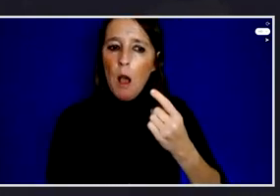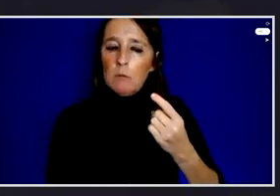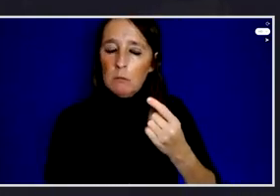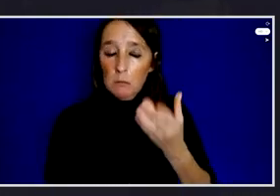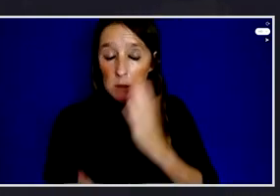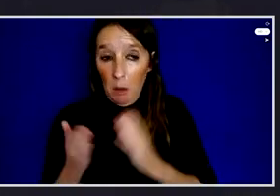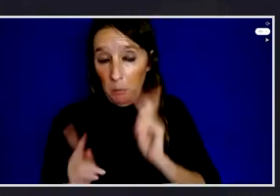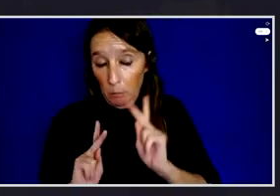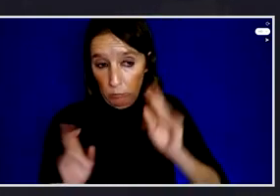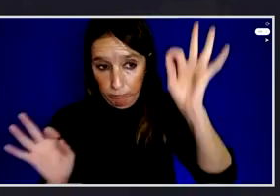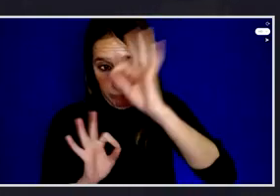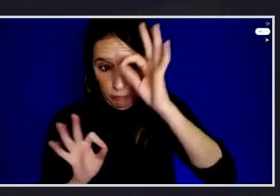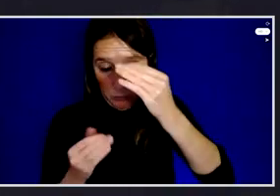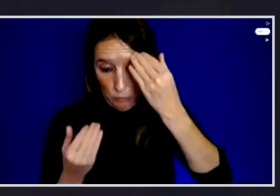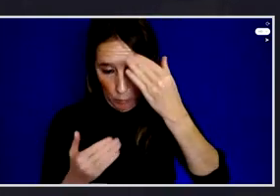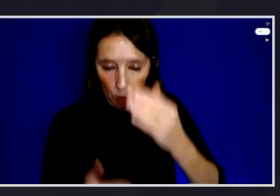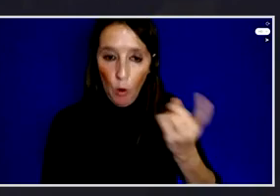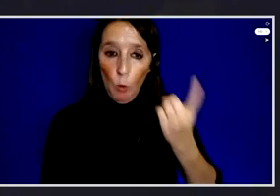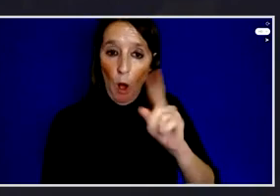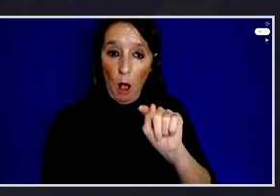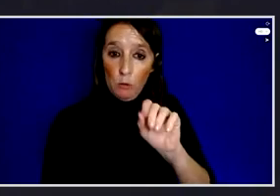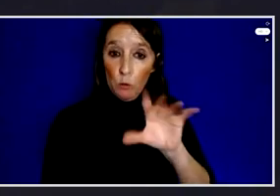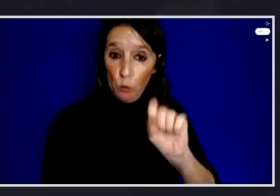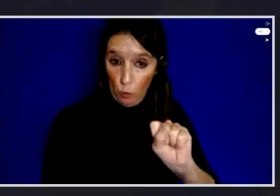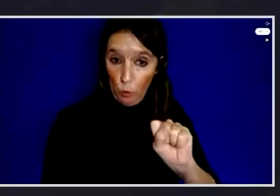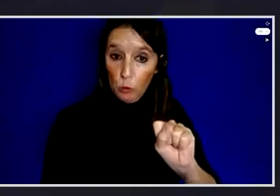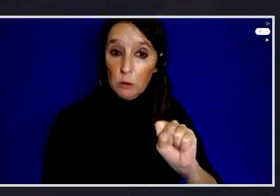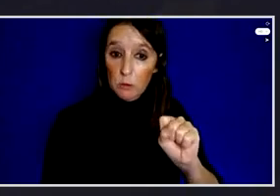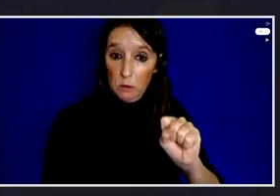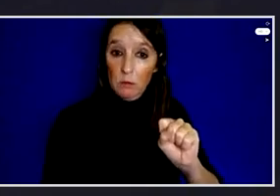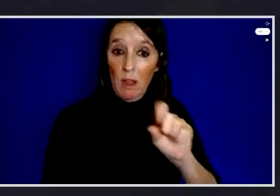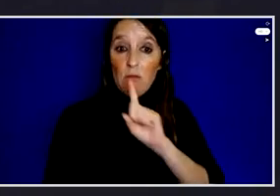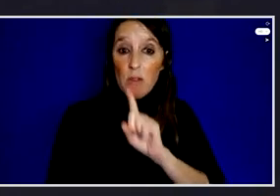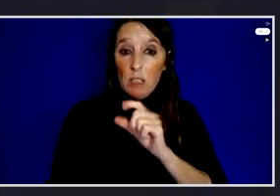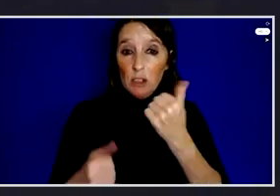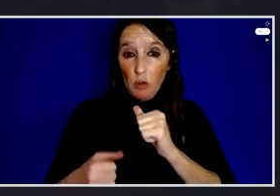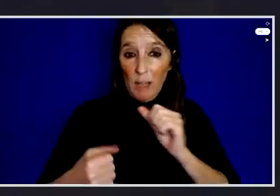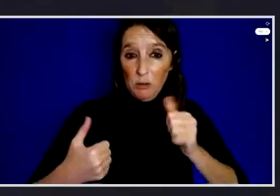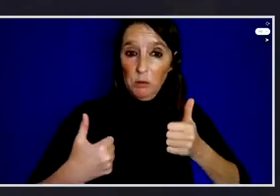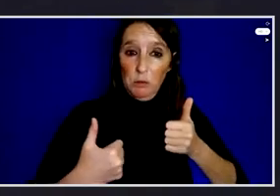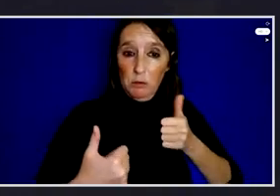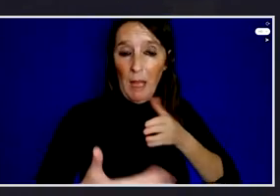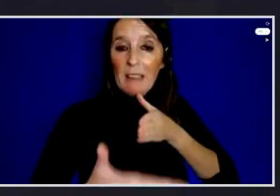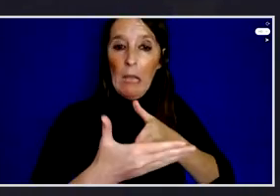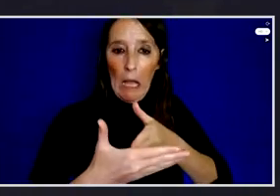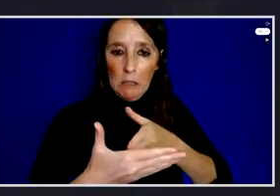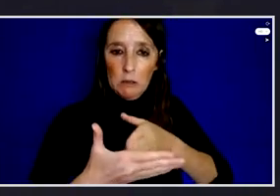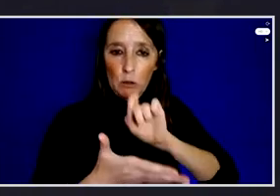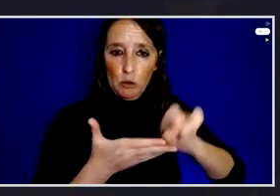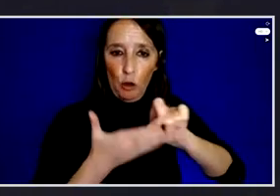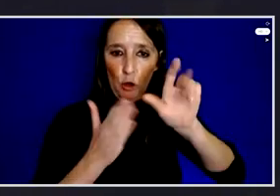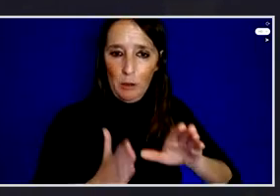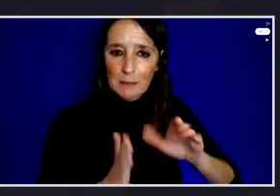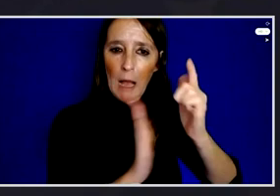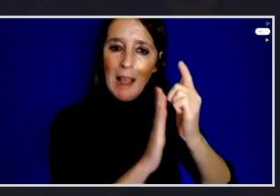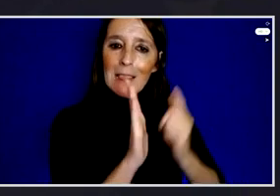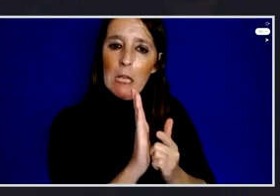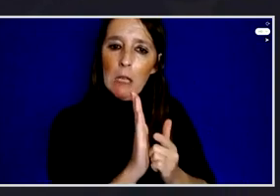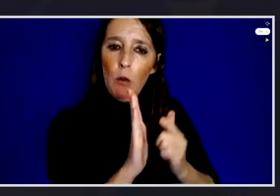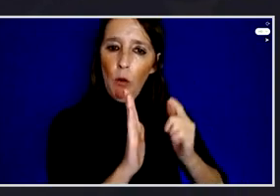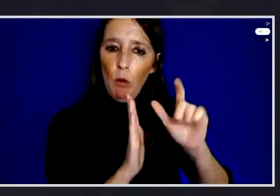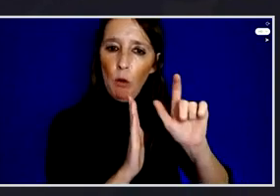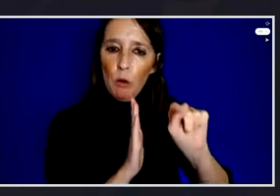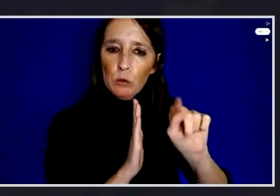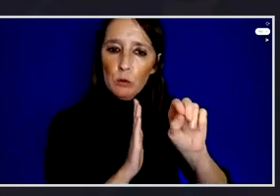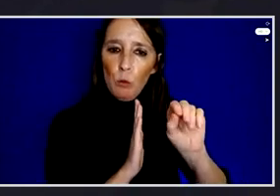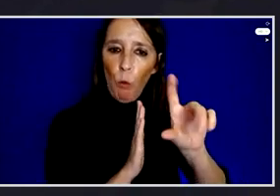of the tools that we've seen used in particular against journalists are quote-unquote legal tools in different societies to exert